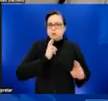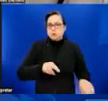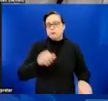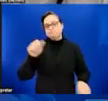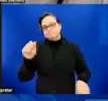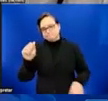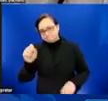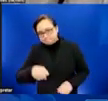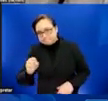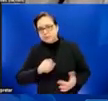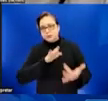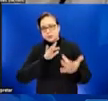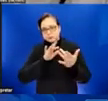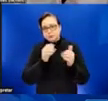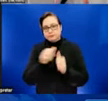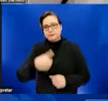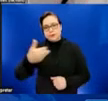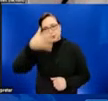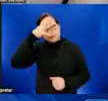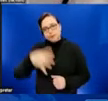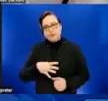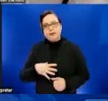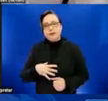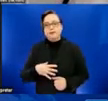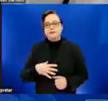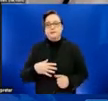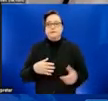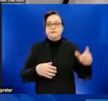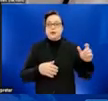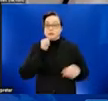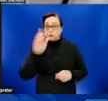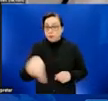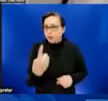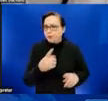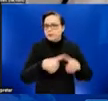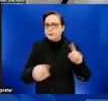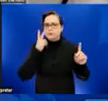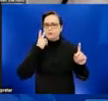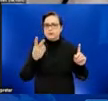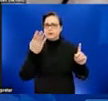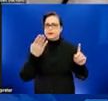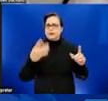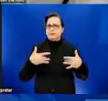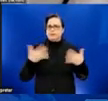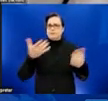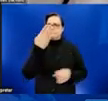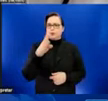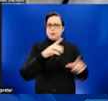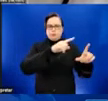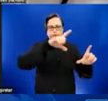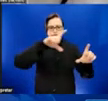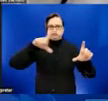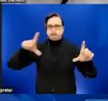certainly disproportionately, as shown in the blue portions of the bars. Our messages, our outreach and